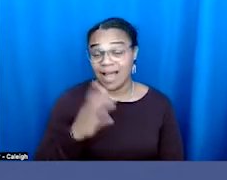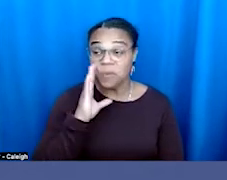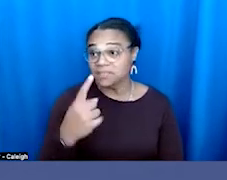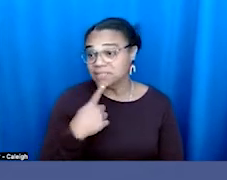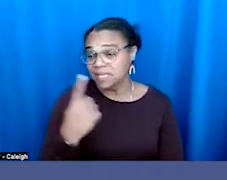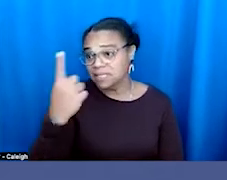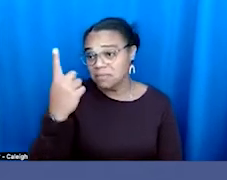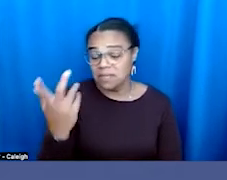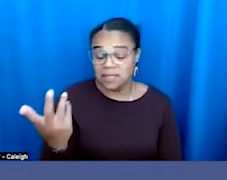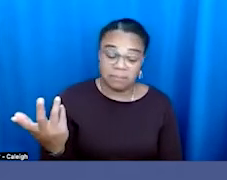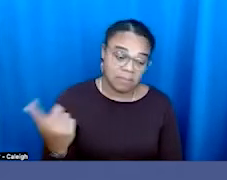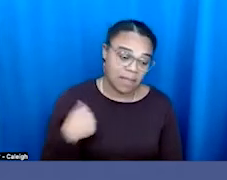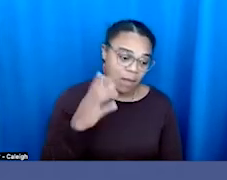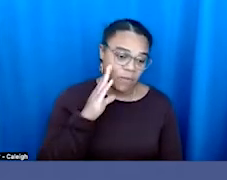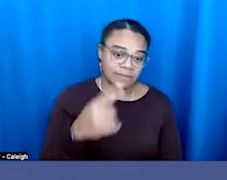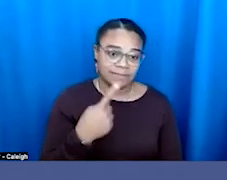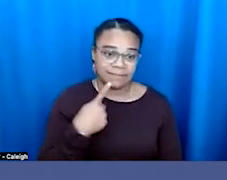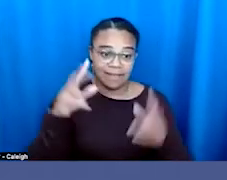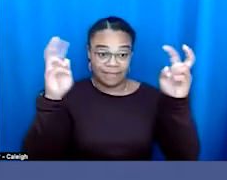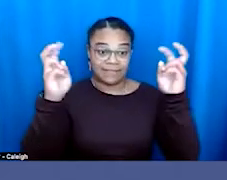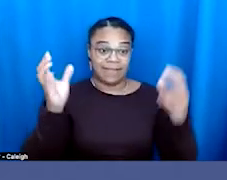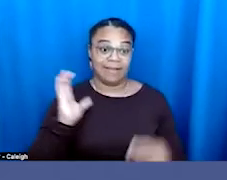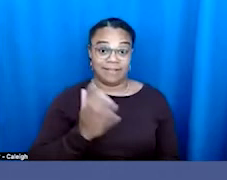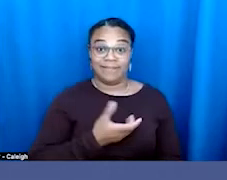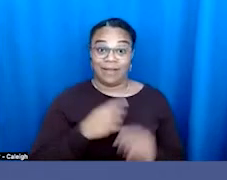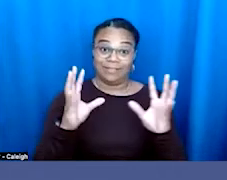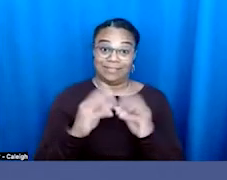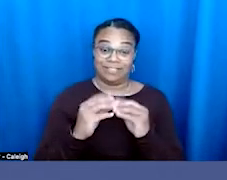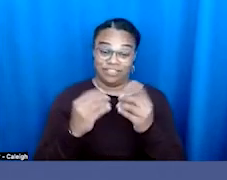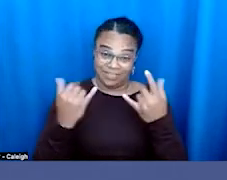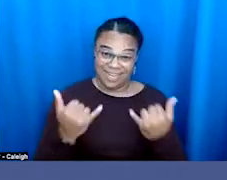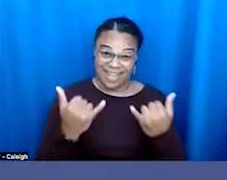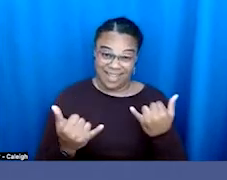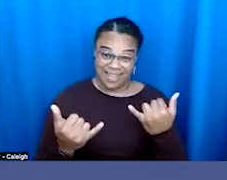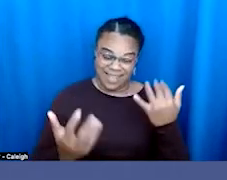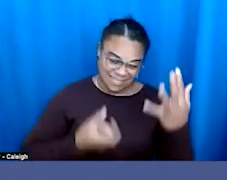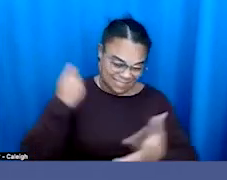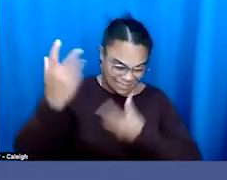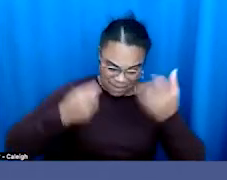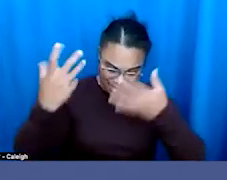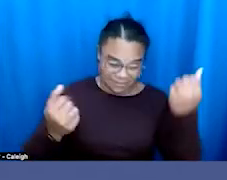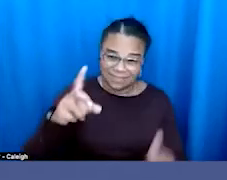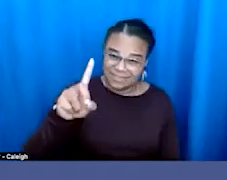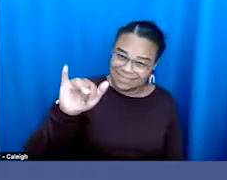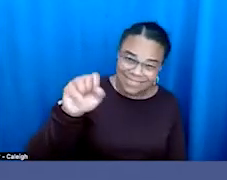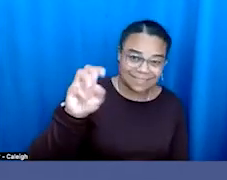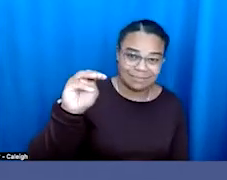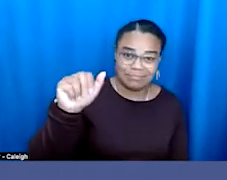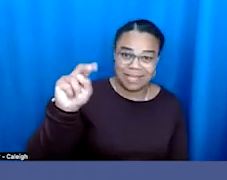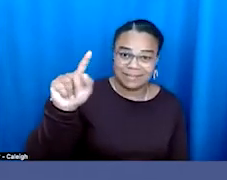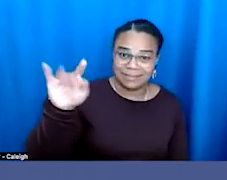the title of our, of our, of our session today, dismantling of democracy, voting